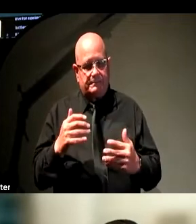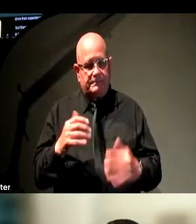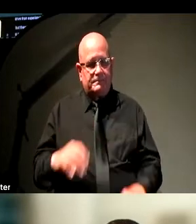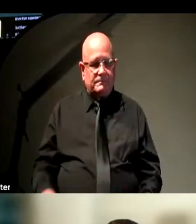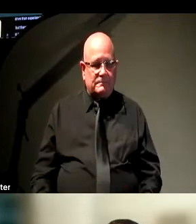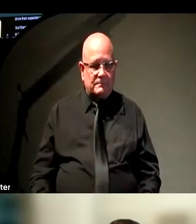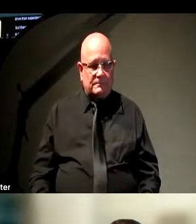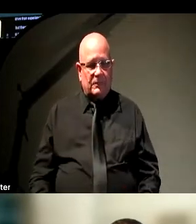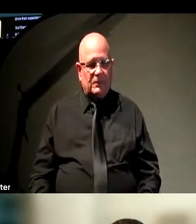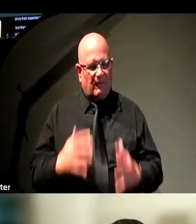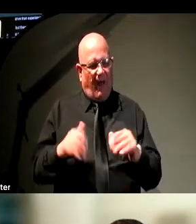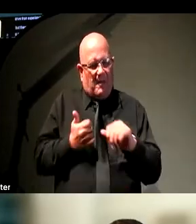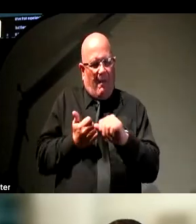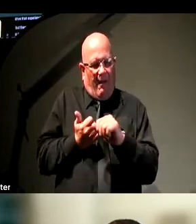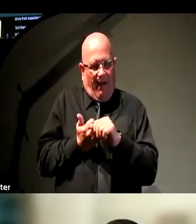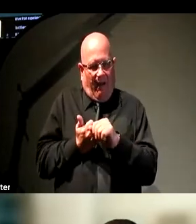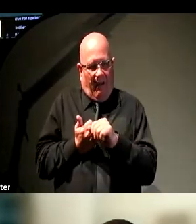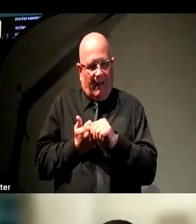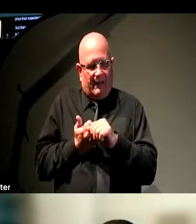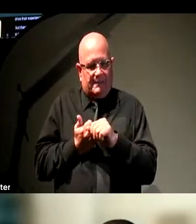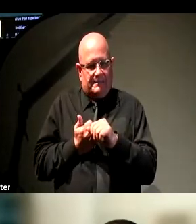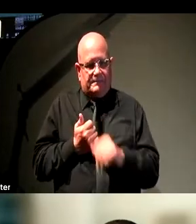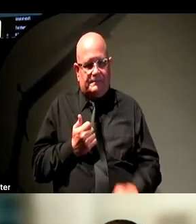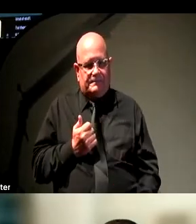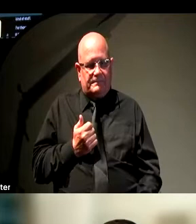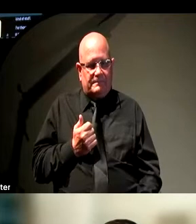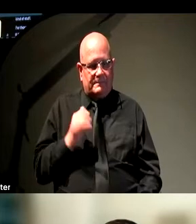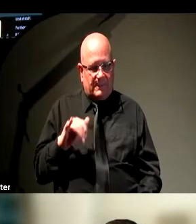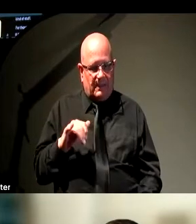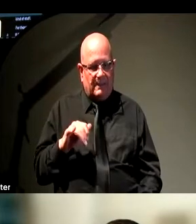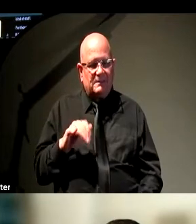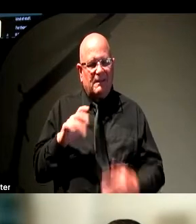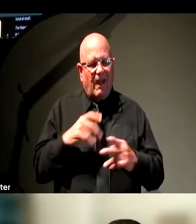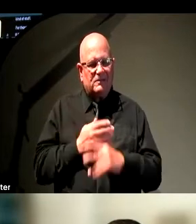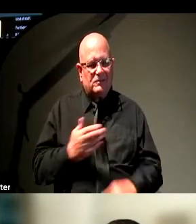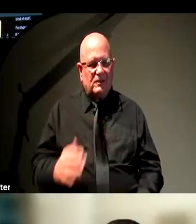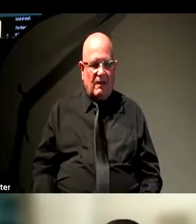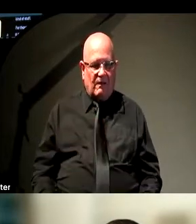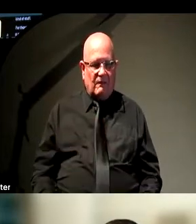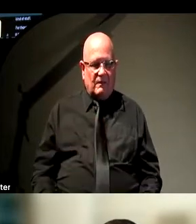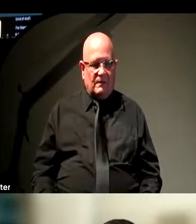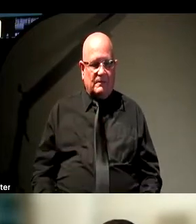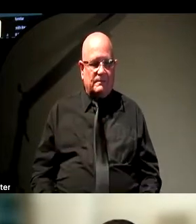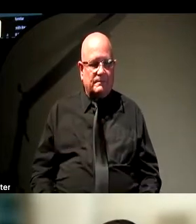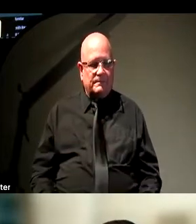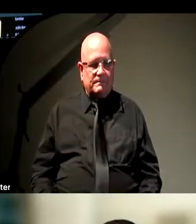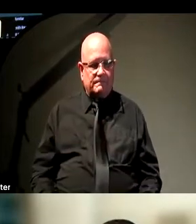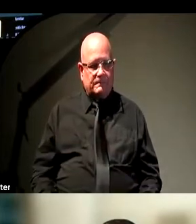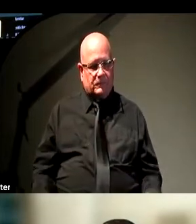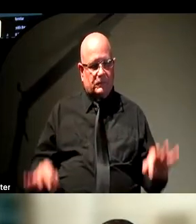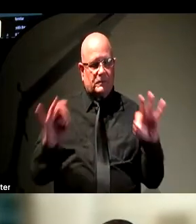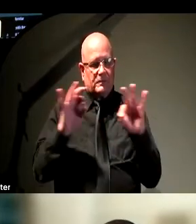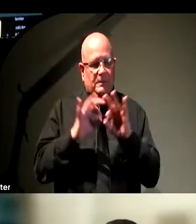of familiar with the web, things like the way buttons and links are actually built are critical to making sure that someone who's using